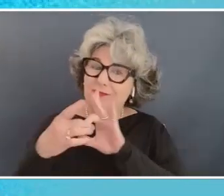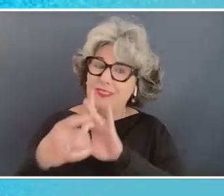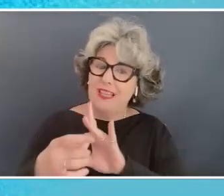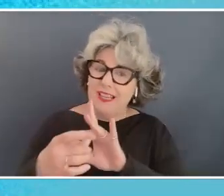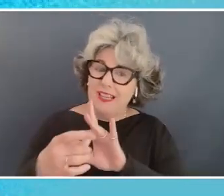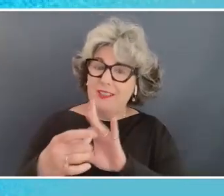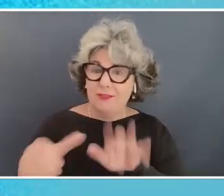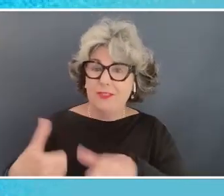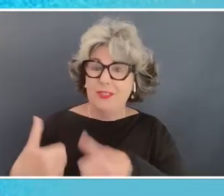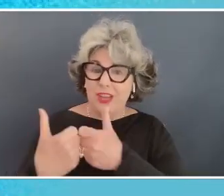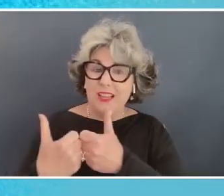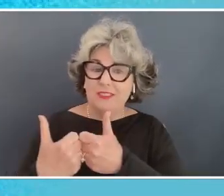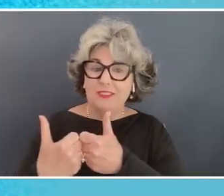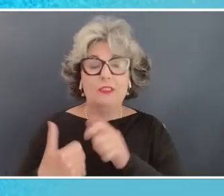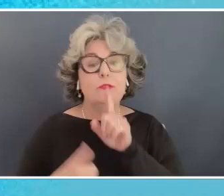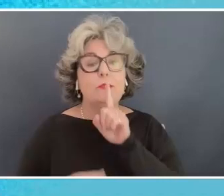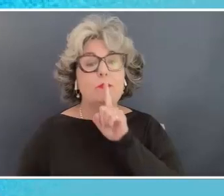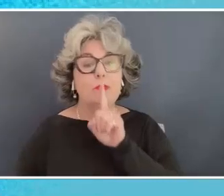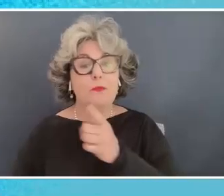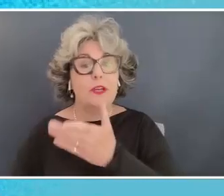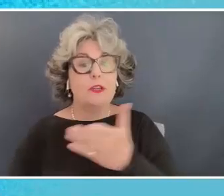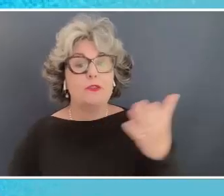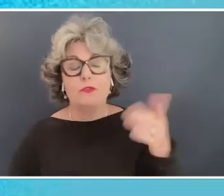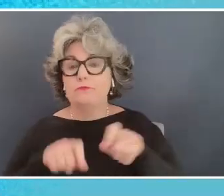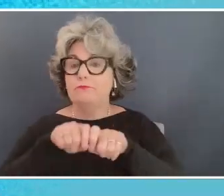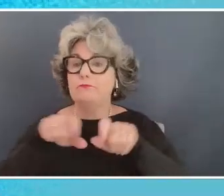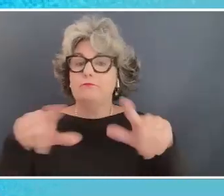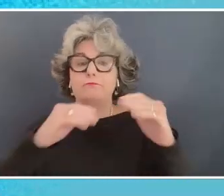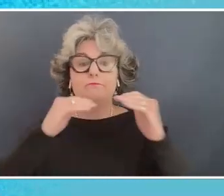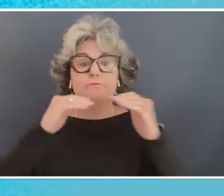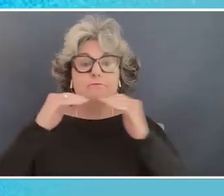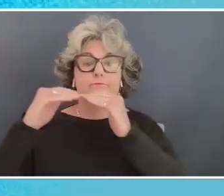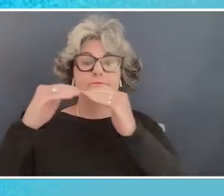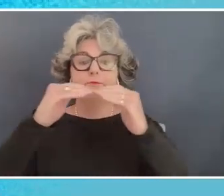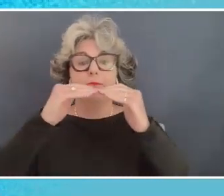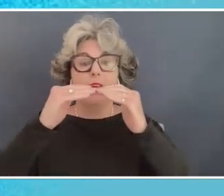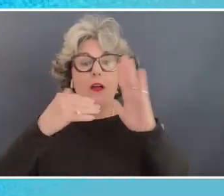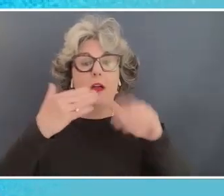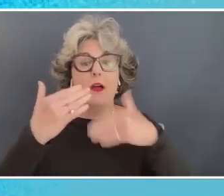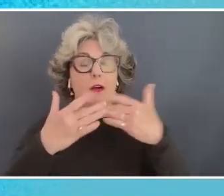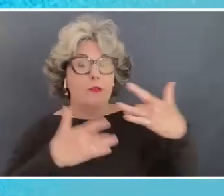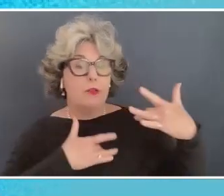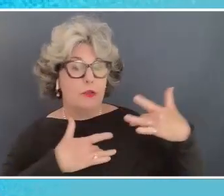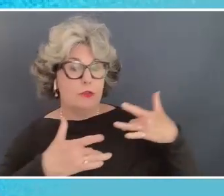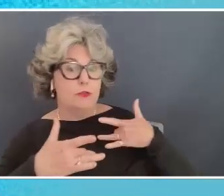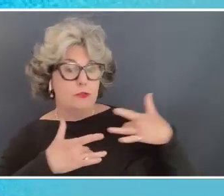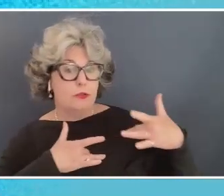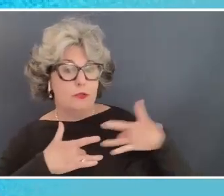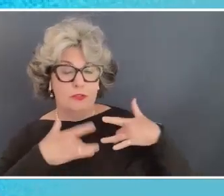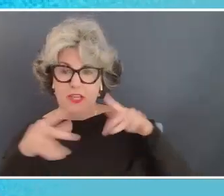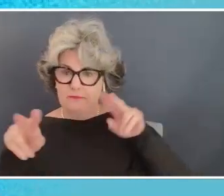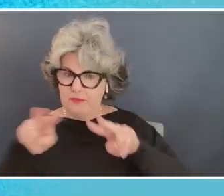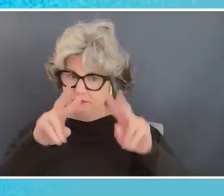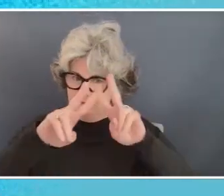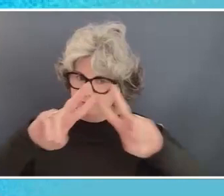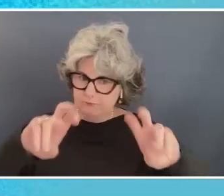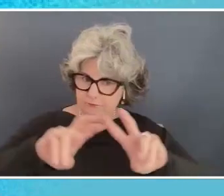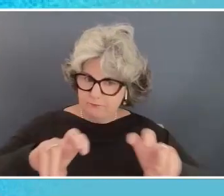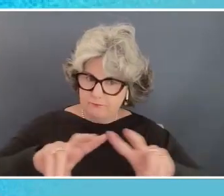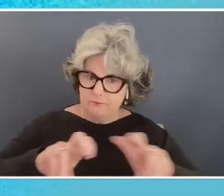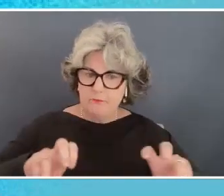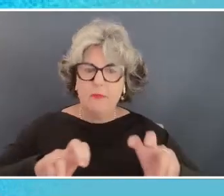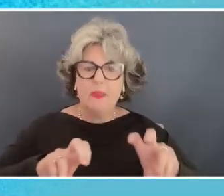right we want to make sure that we're deploying it in a fair way that all the concerns have been addressed and certainly as I was explaining to somebody